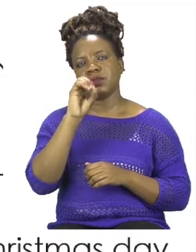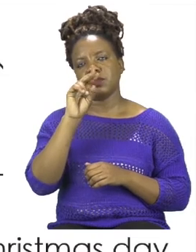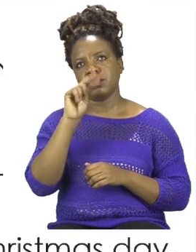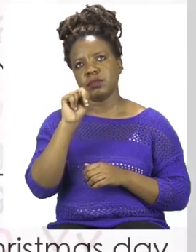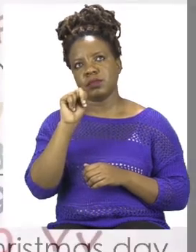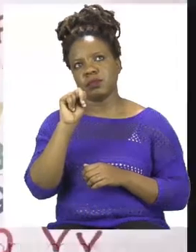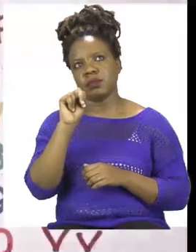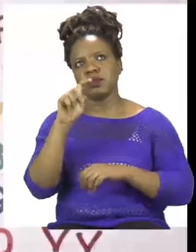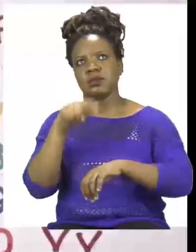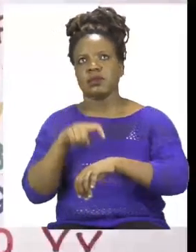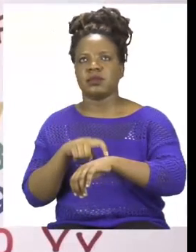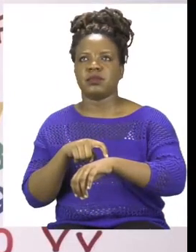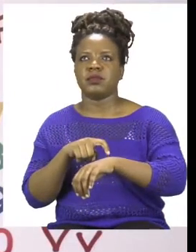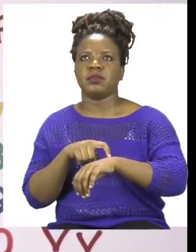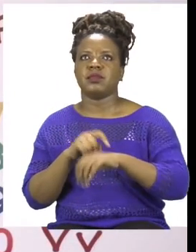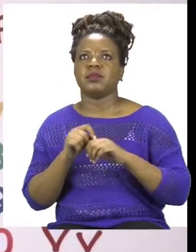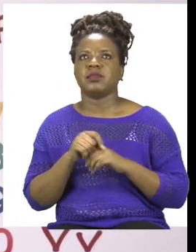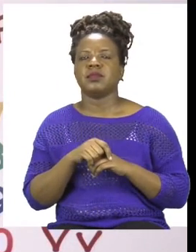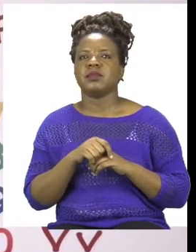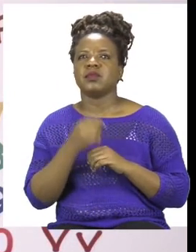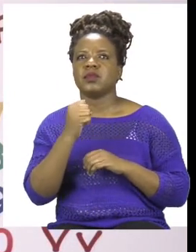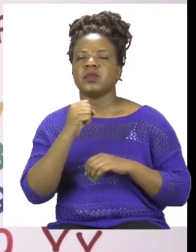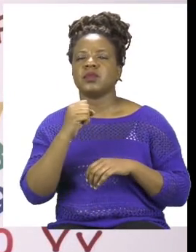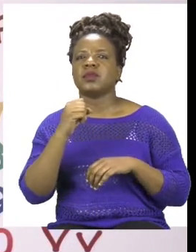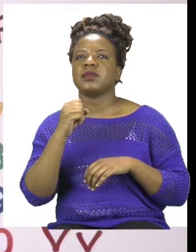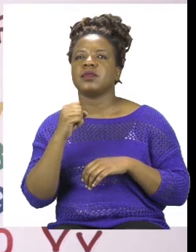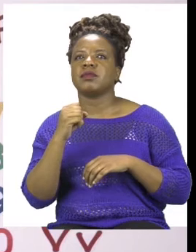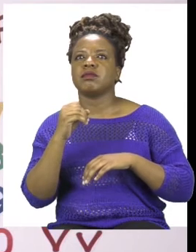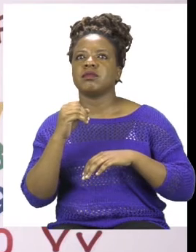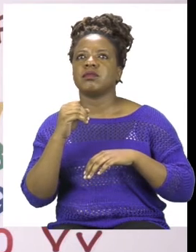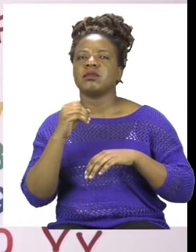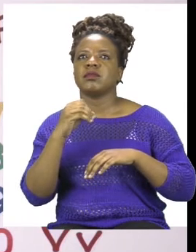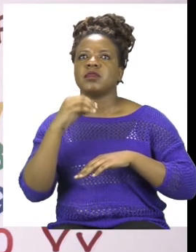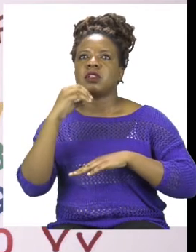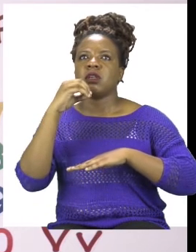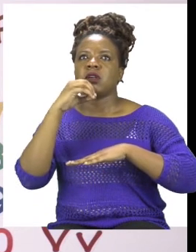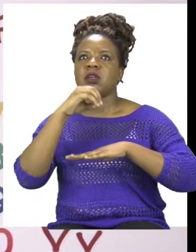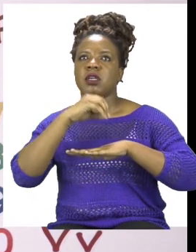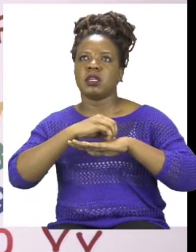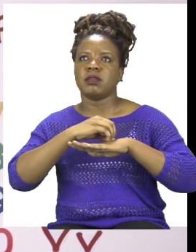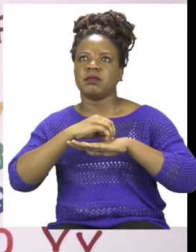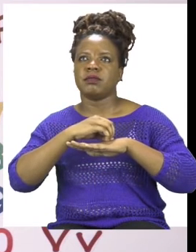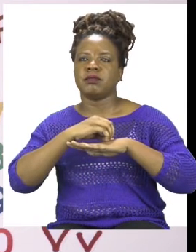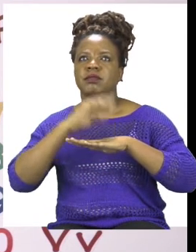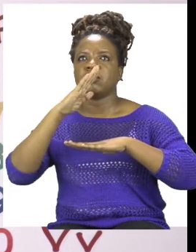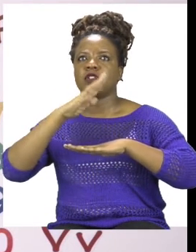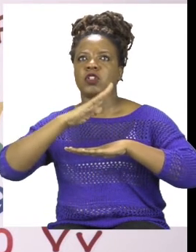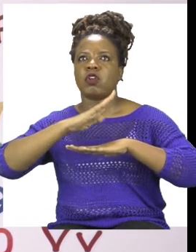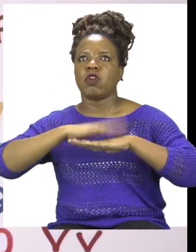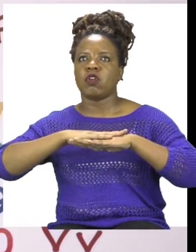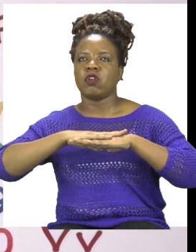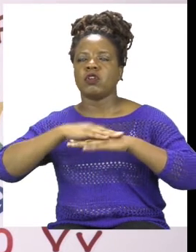have at, on and in. It is going to be our job to choose among